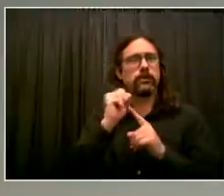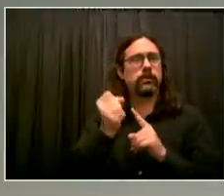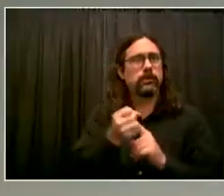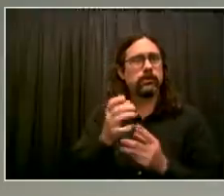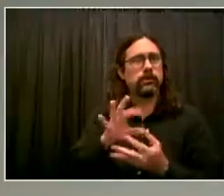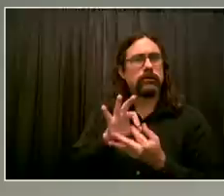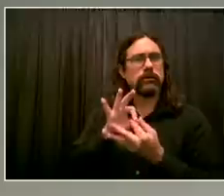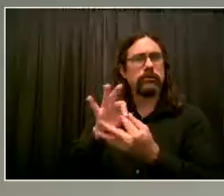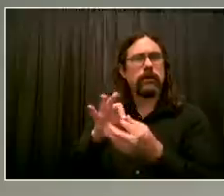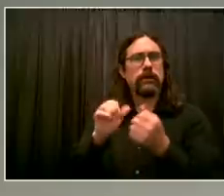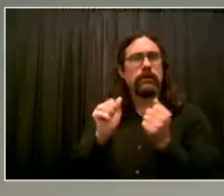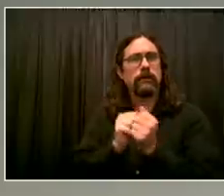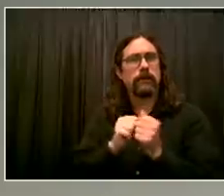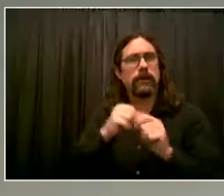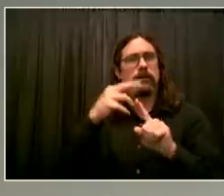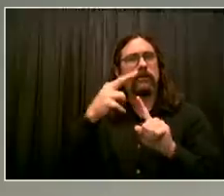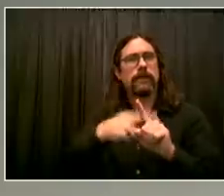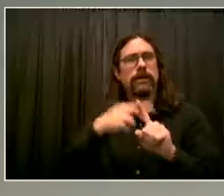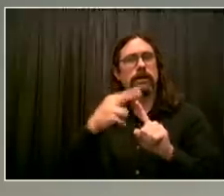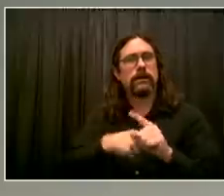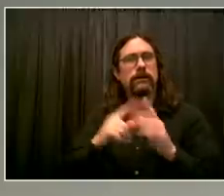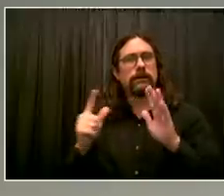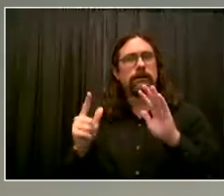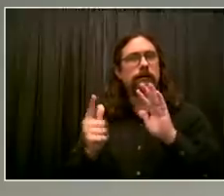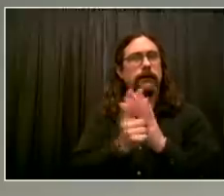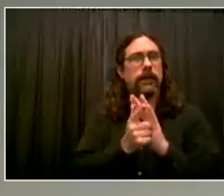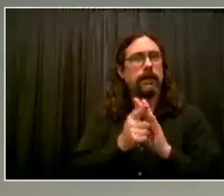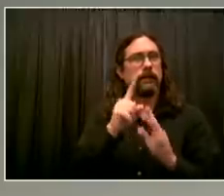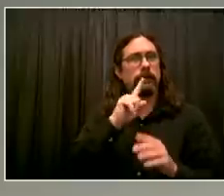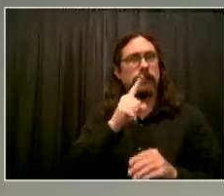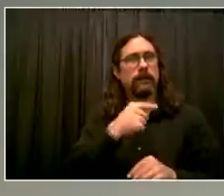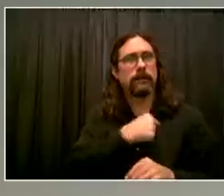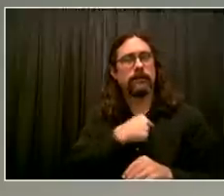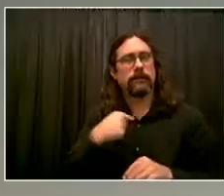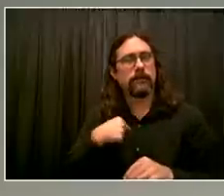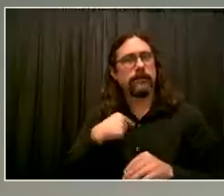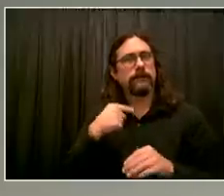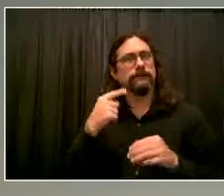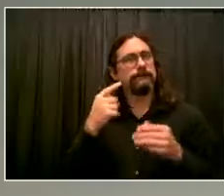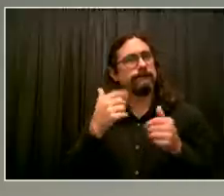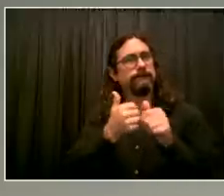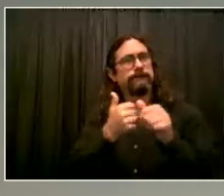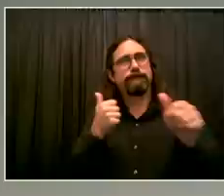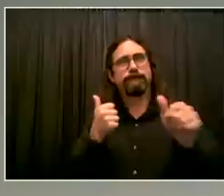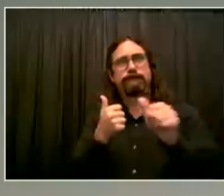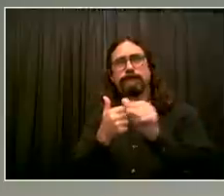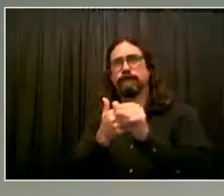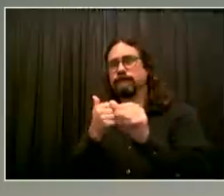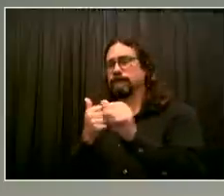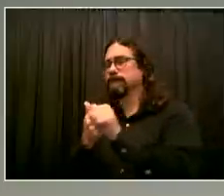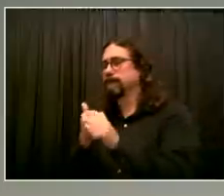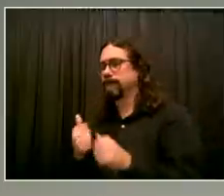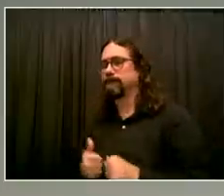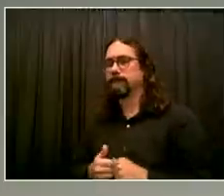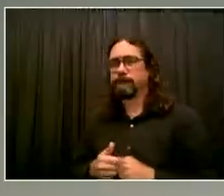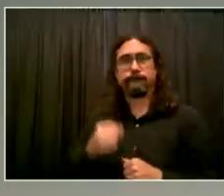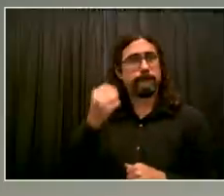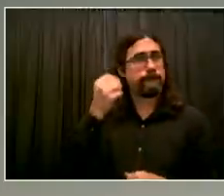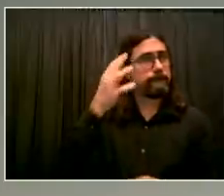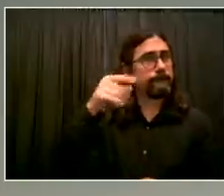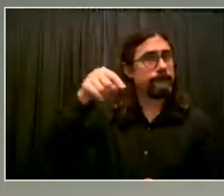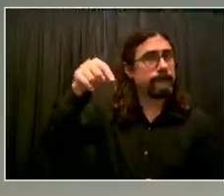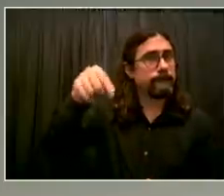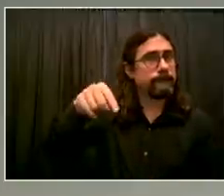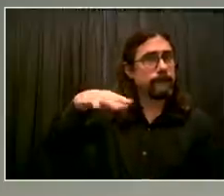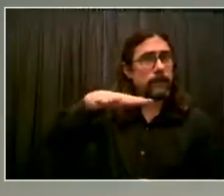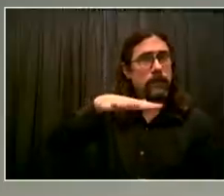foreclosure rates in the entire state. So anything that we can do to get property relief for our small homeowners would be great. So I want to thank you for